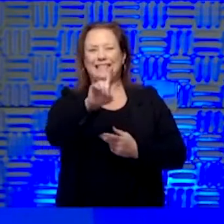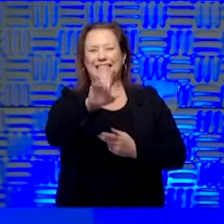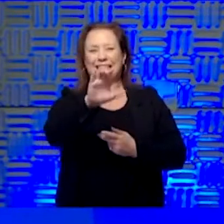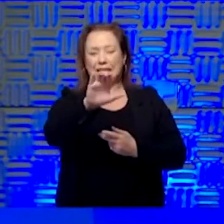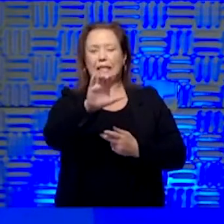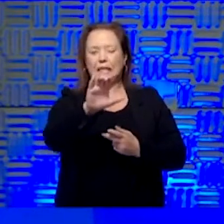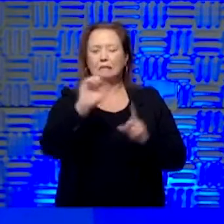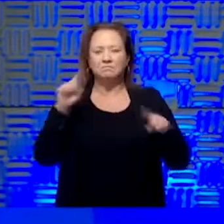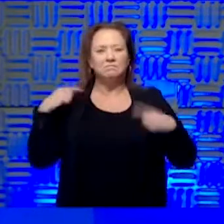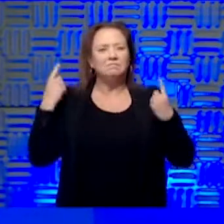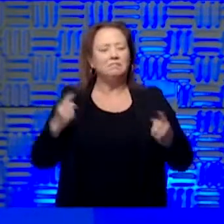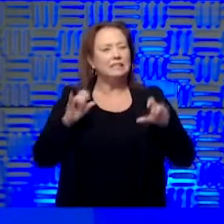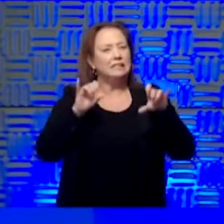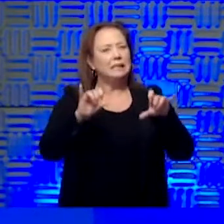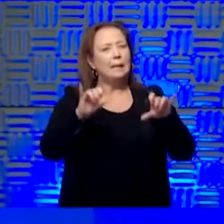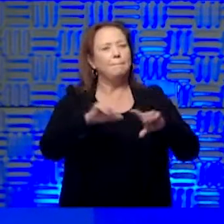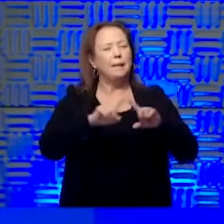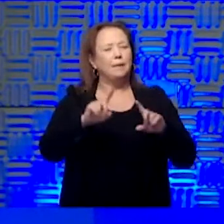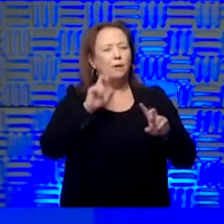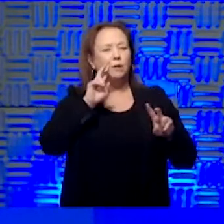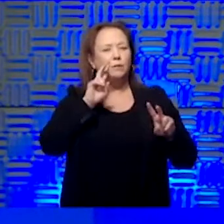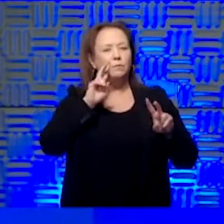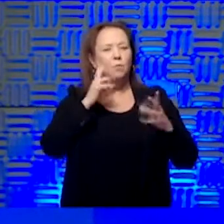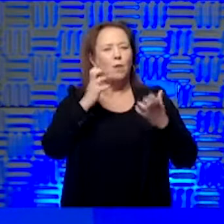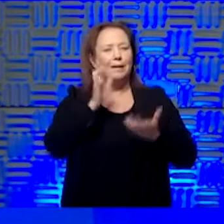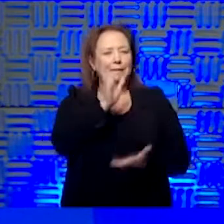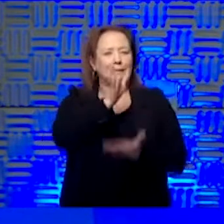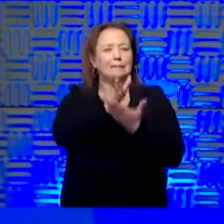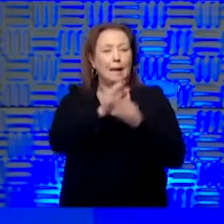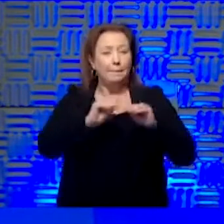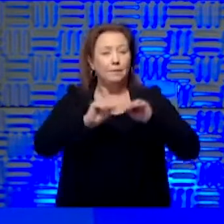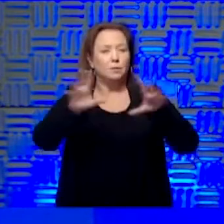consistent. They're just looking at other avenues to really stop the spread.